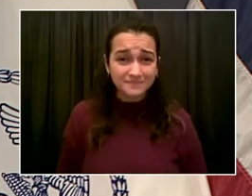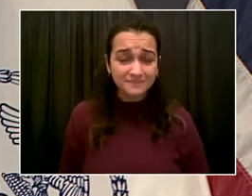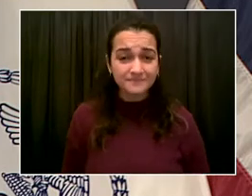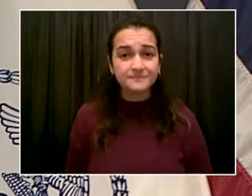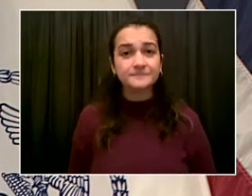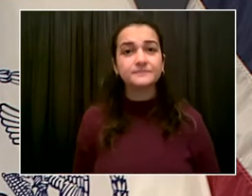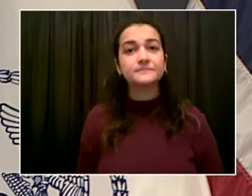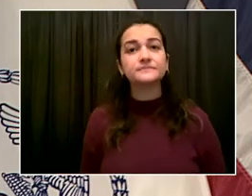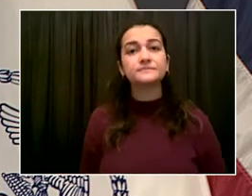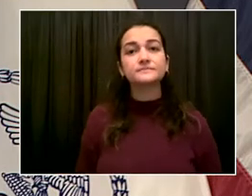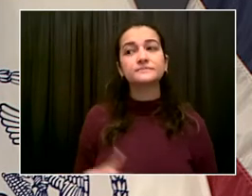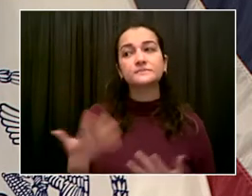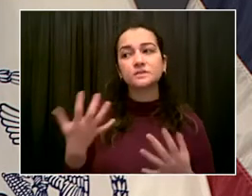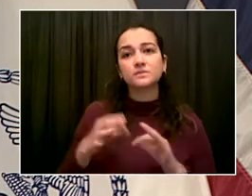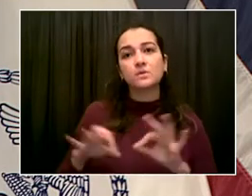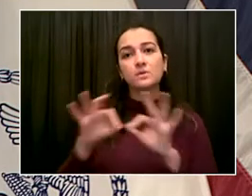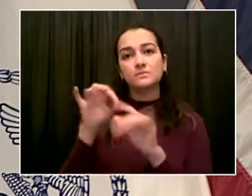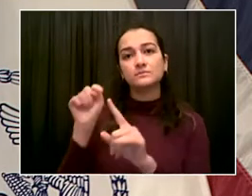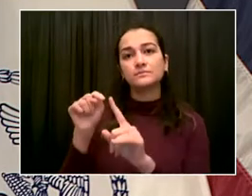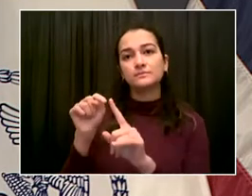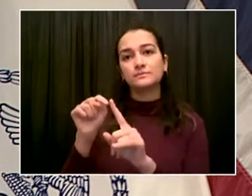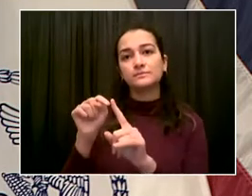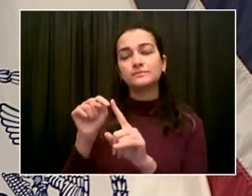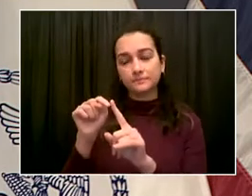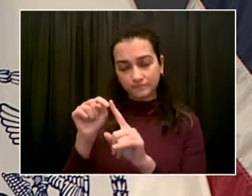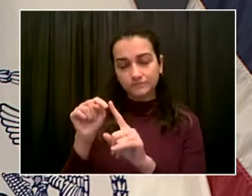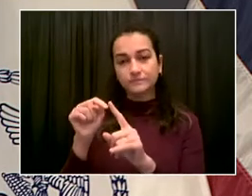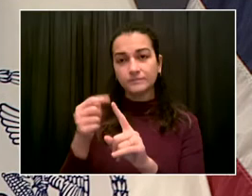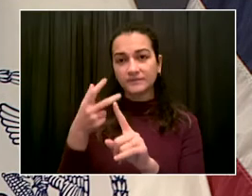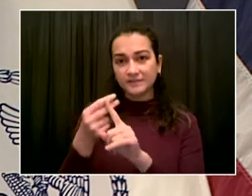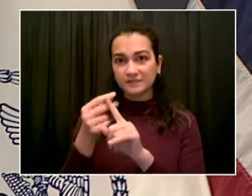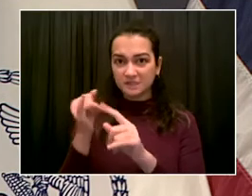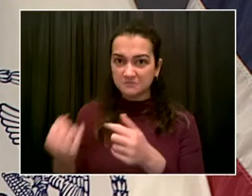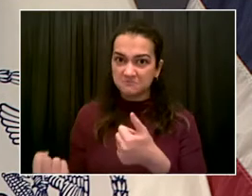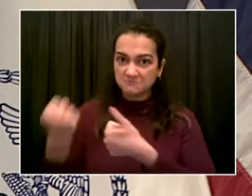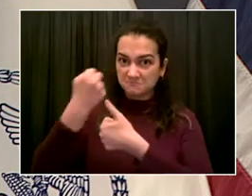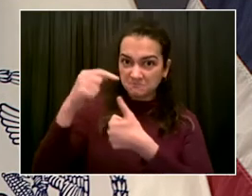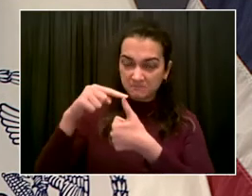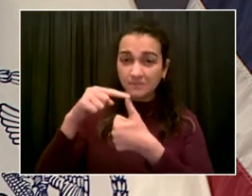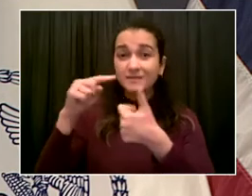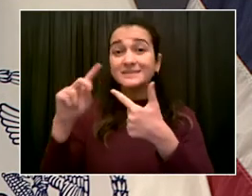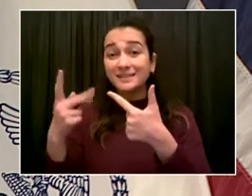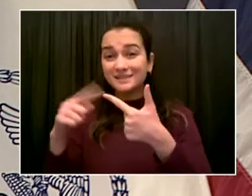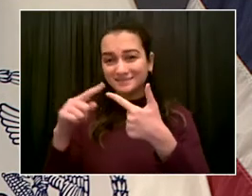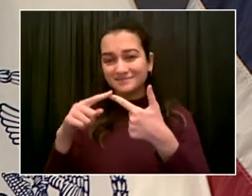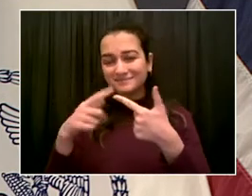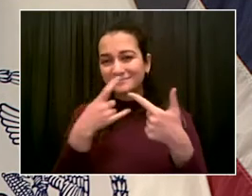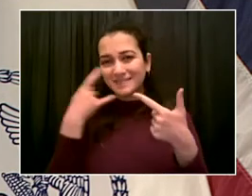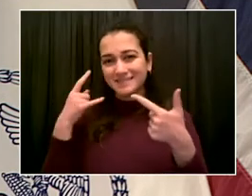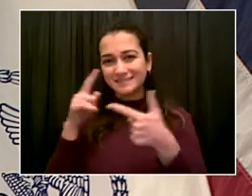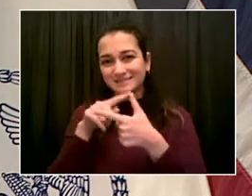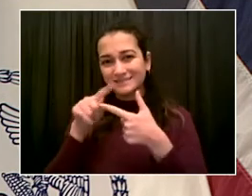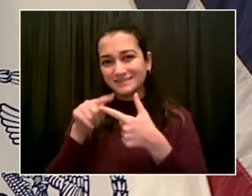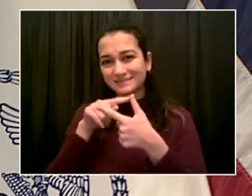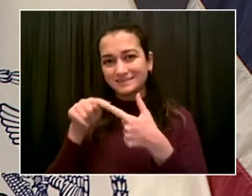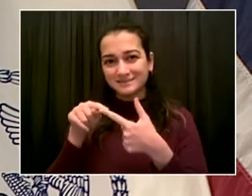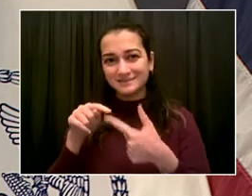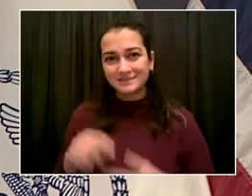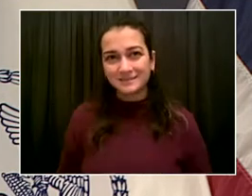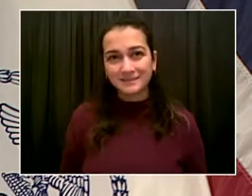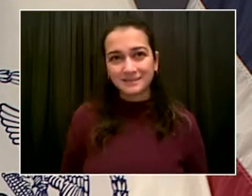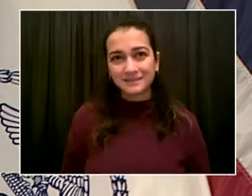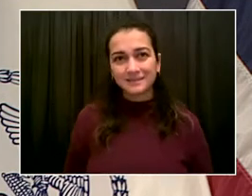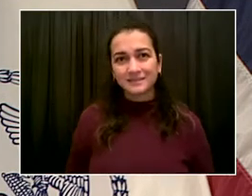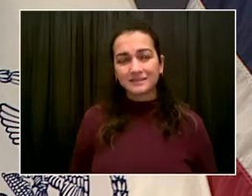feel that yet today. But we do know that we've got to put everything we've got into more and more vaccination. And that's why I